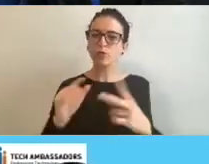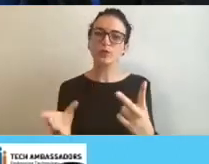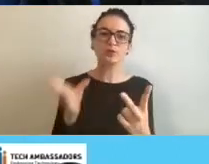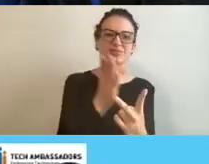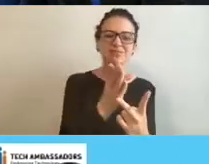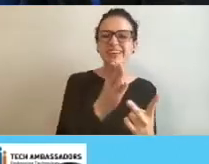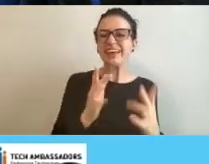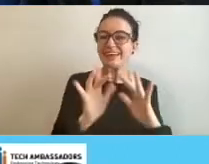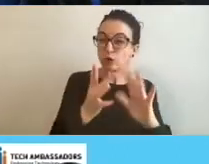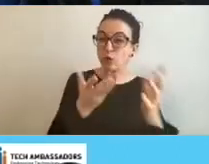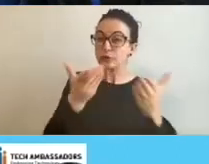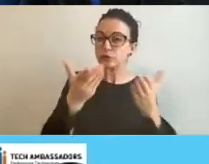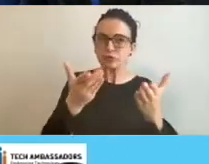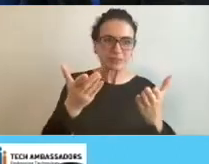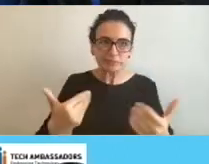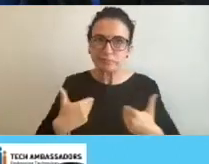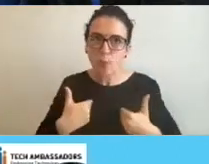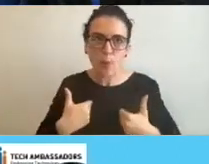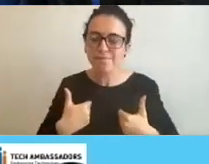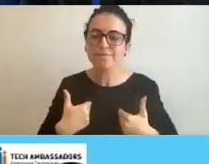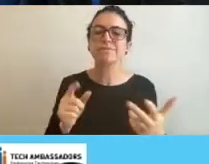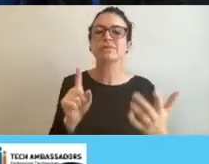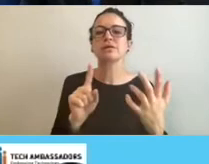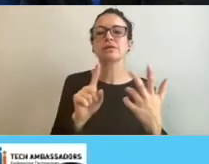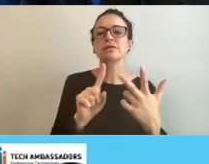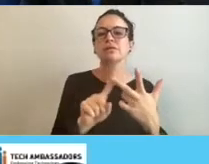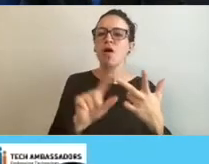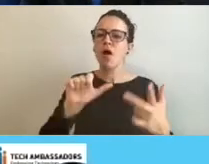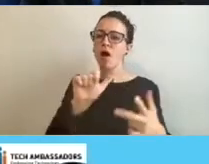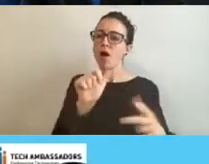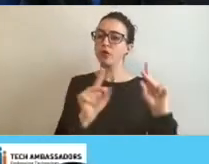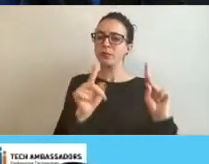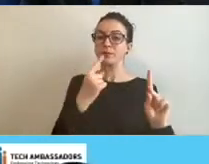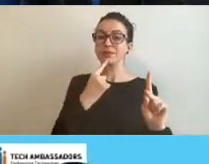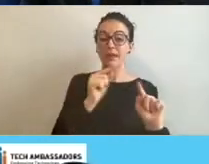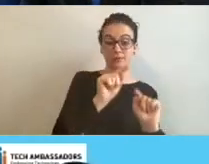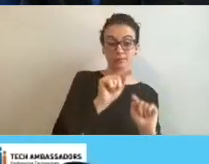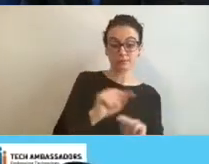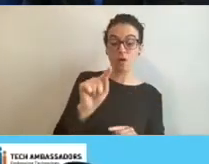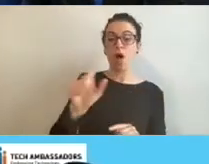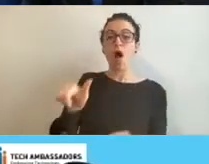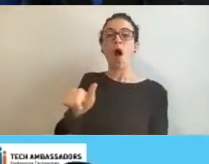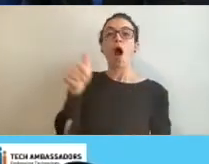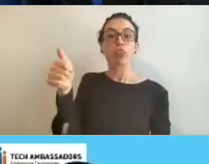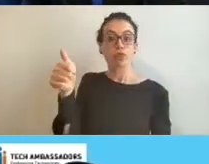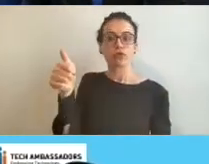Um, and we did have a significant number of people that said other, which made me think that maybe I had left, um,